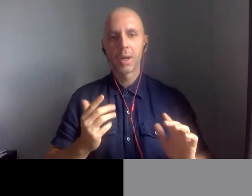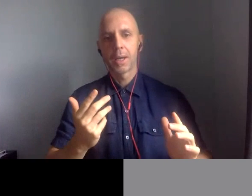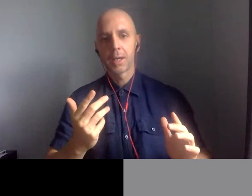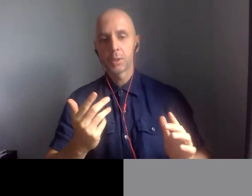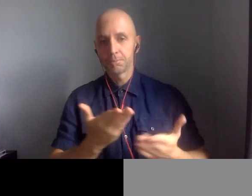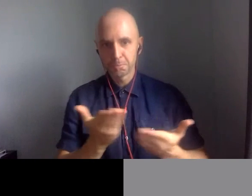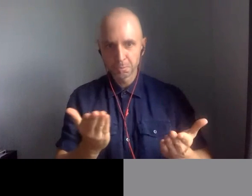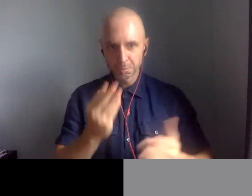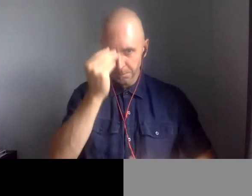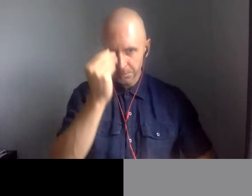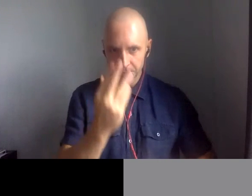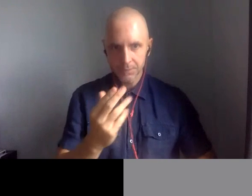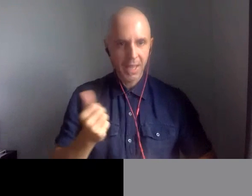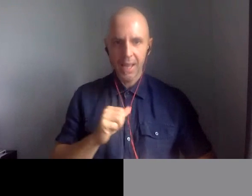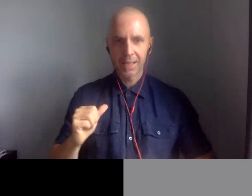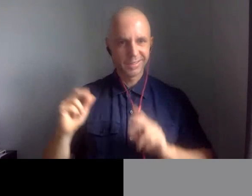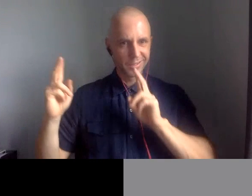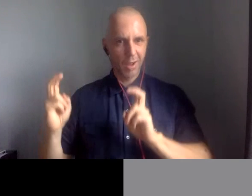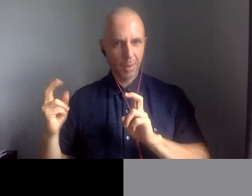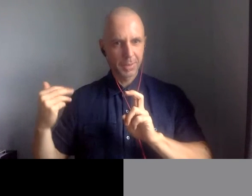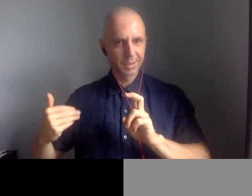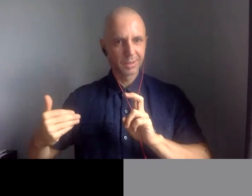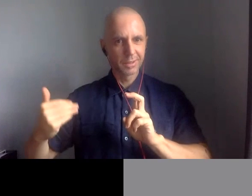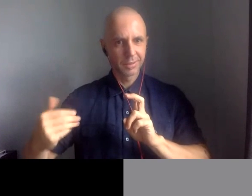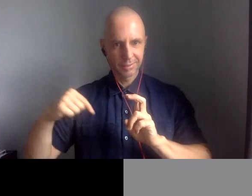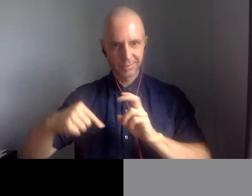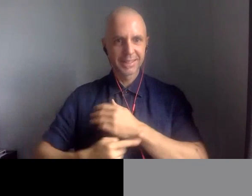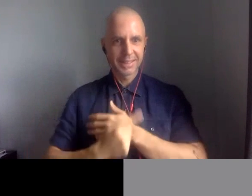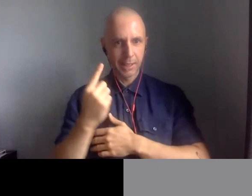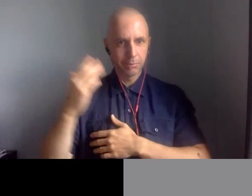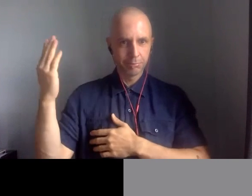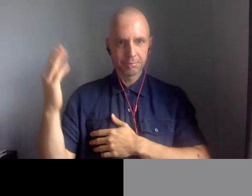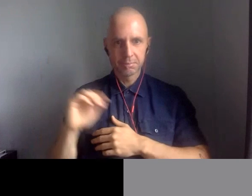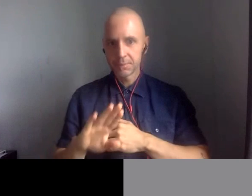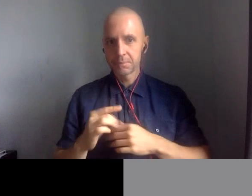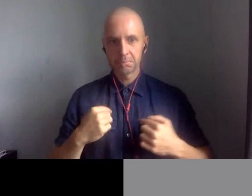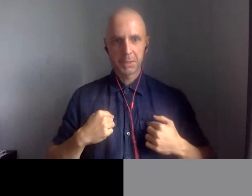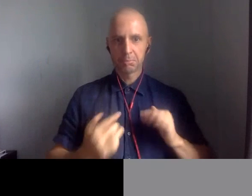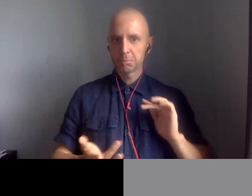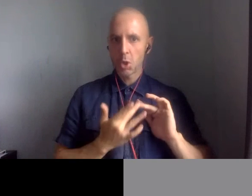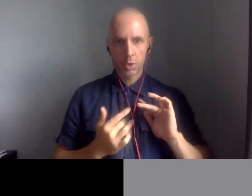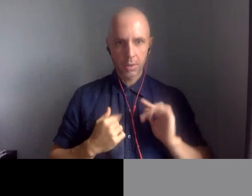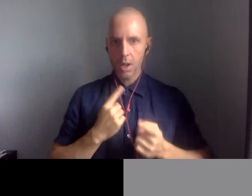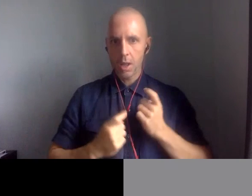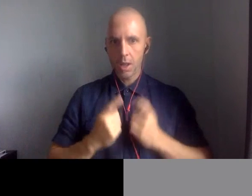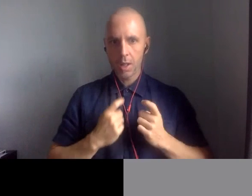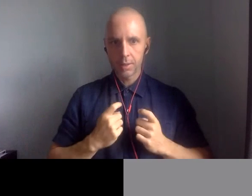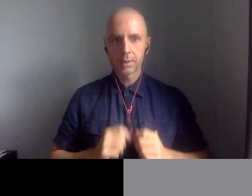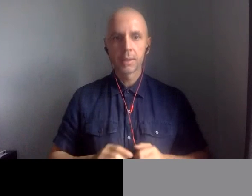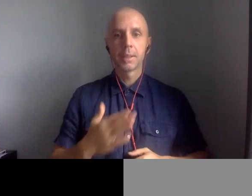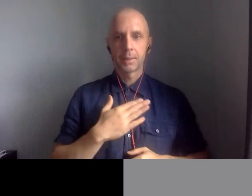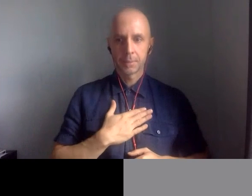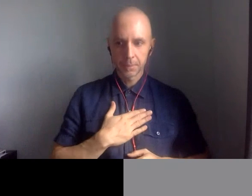up with me about any of the topics that we discuss using the email address which Duncan will put into the chat. It is highlandr